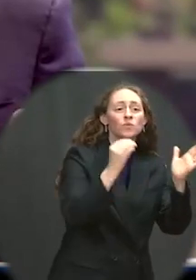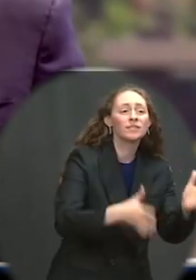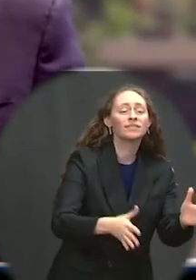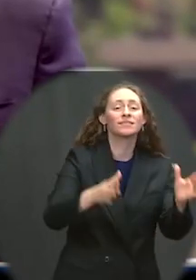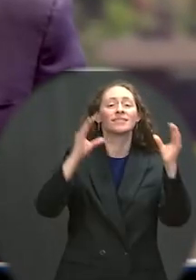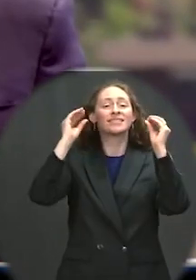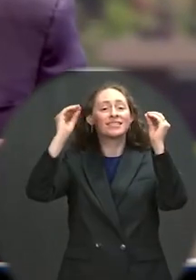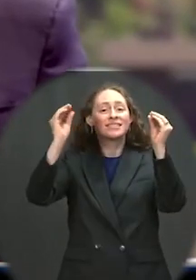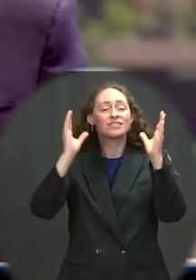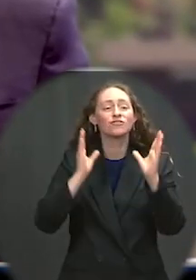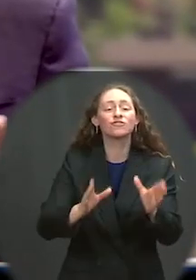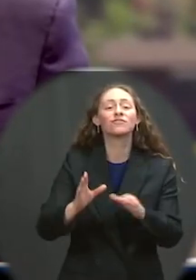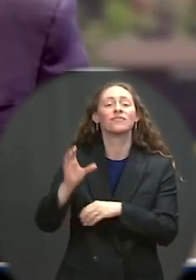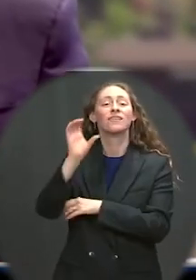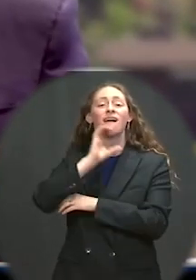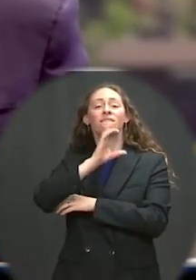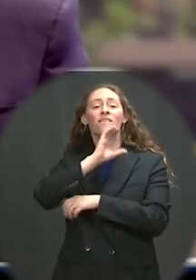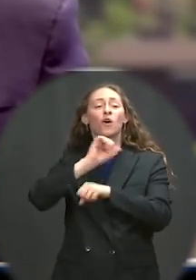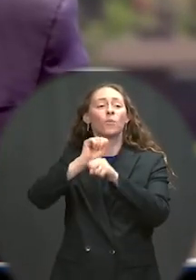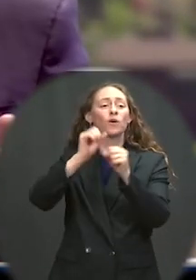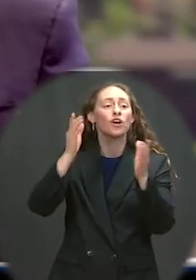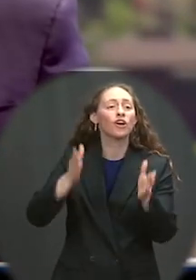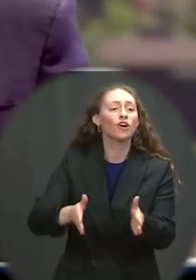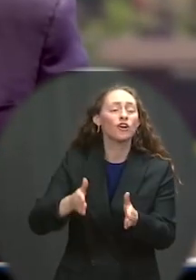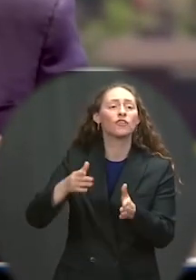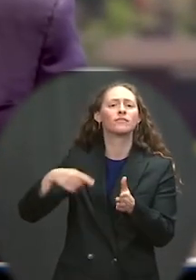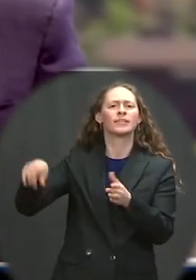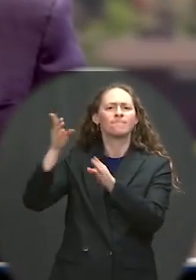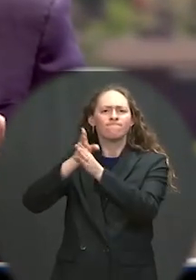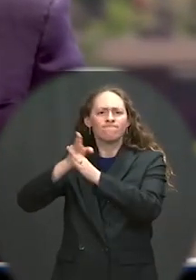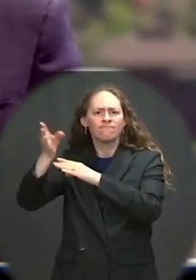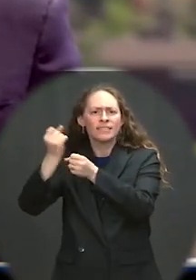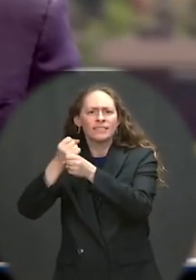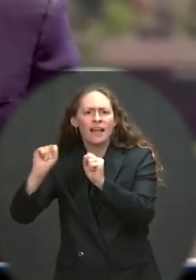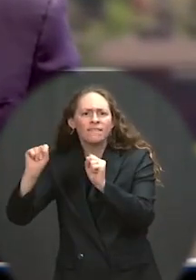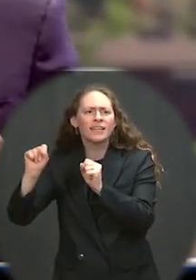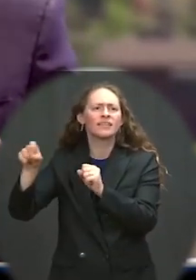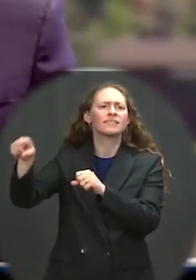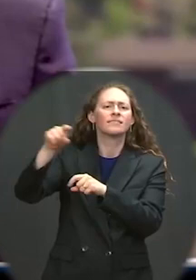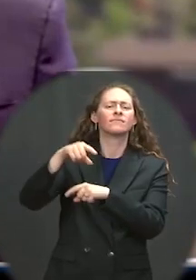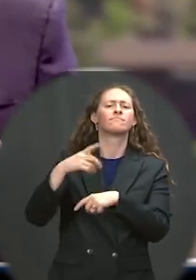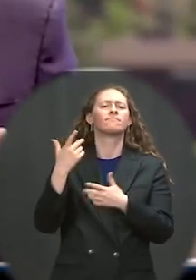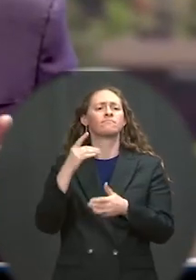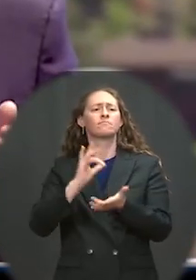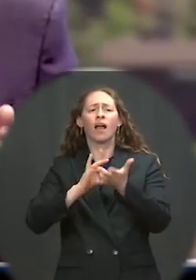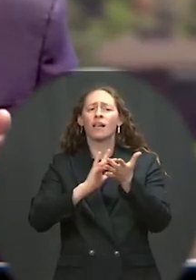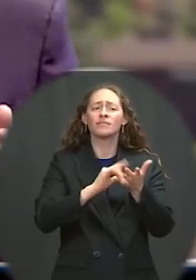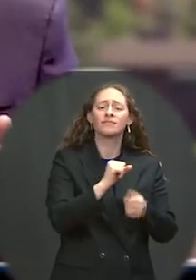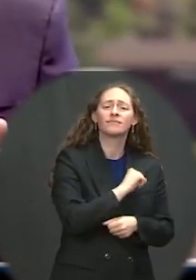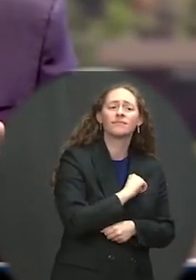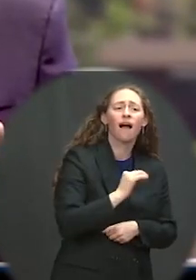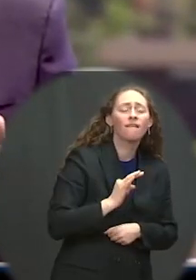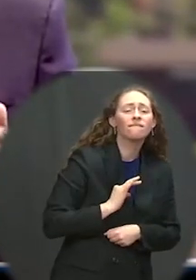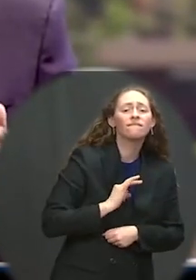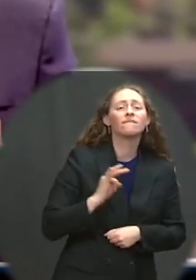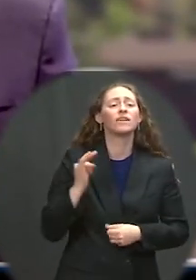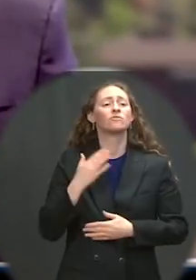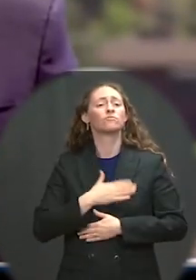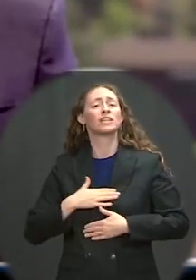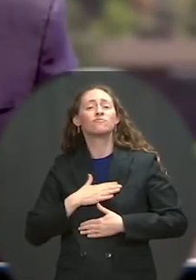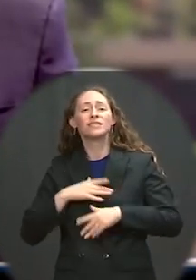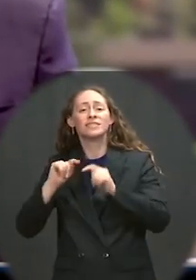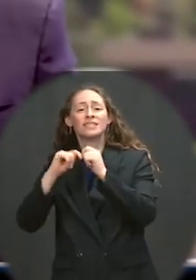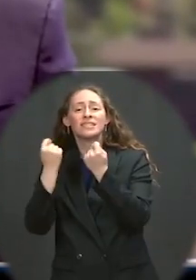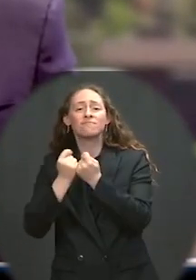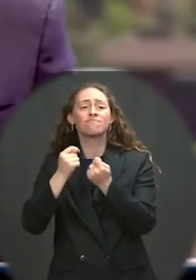team, the science department, the medical staff, the morale, well-being, and recreation team — everyone went above and beyond the normal